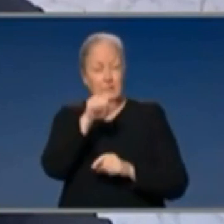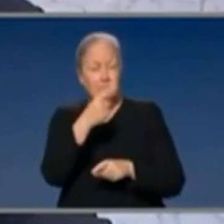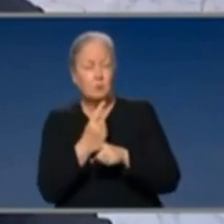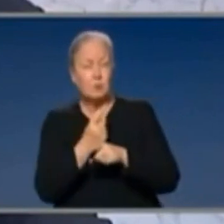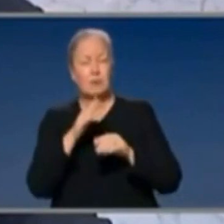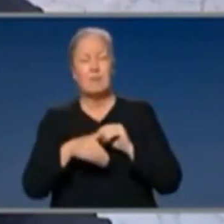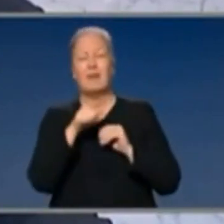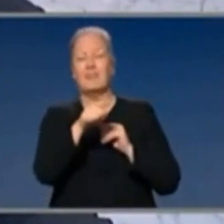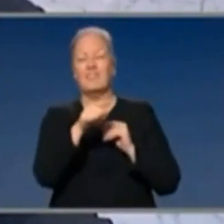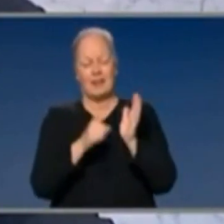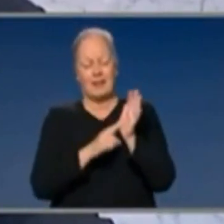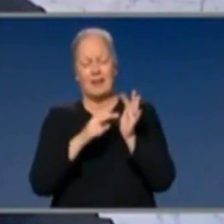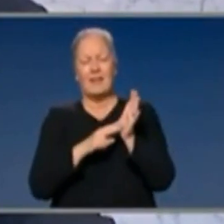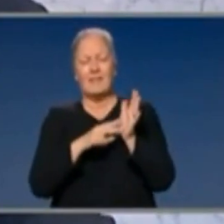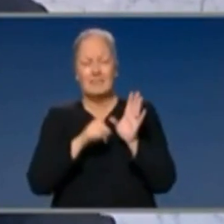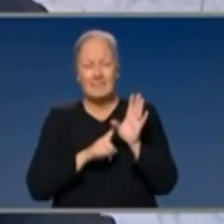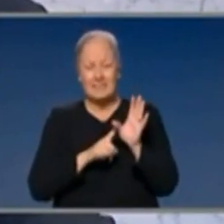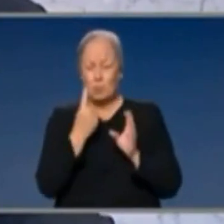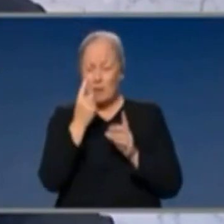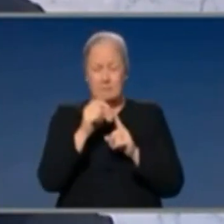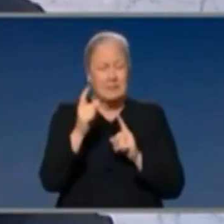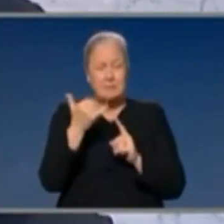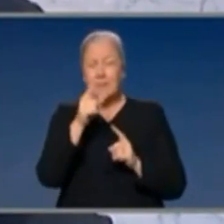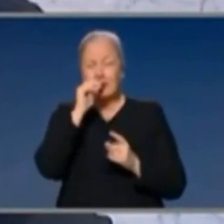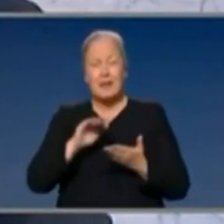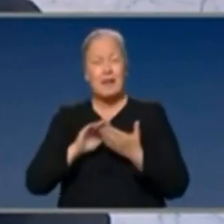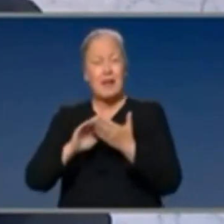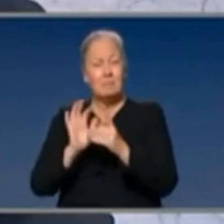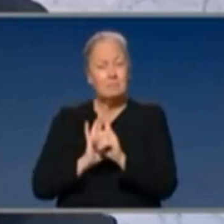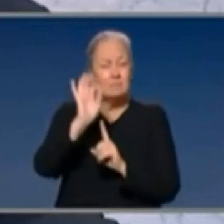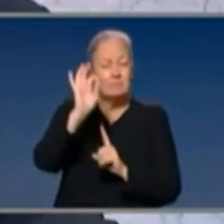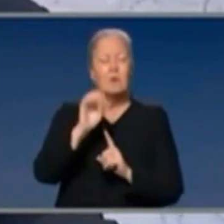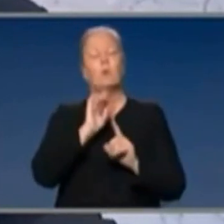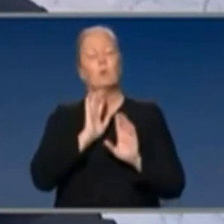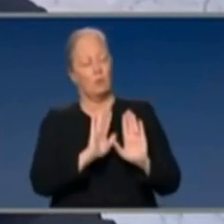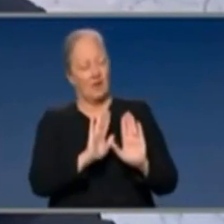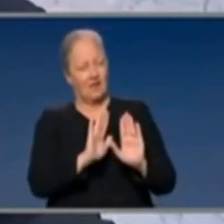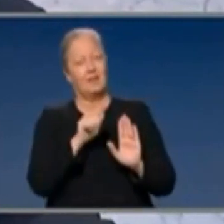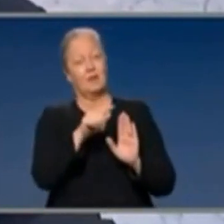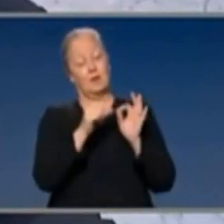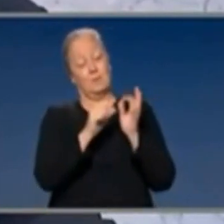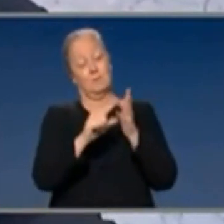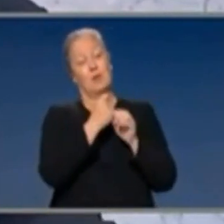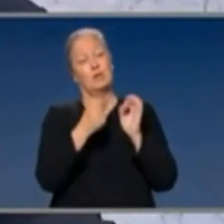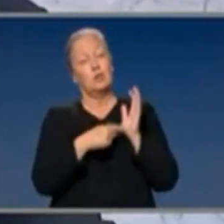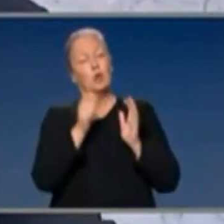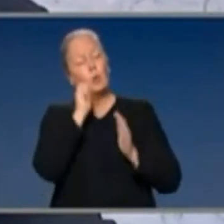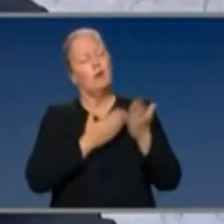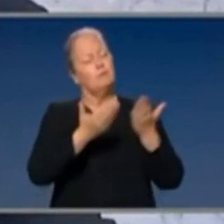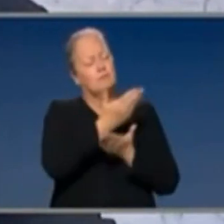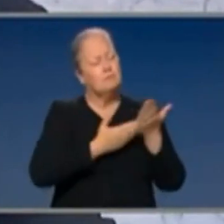levy even by 1% to improve the sector? The budget is in October and I don't engage in